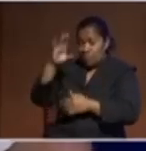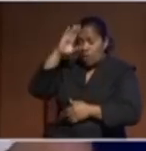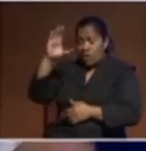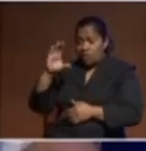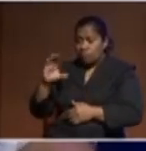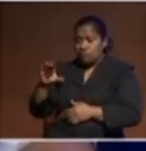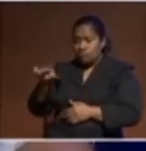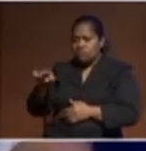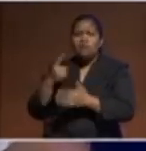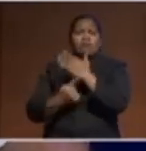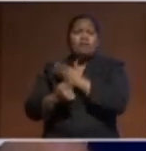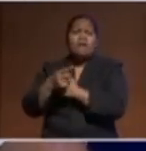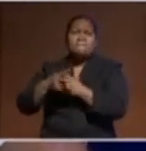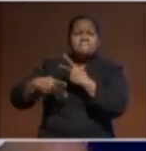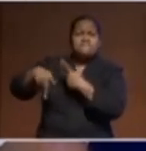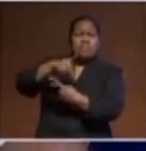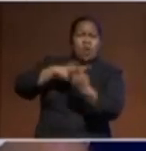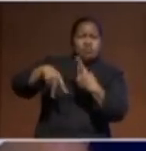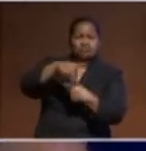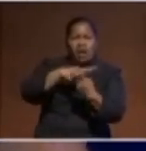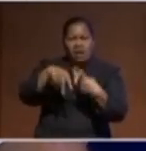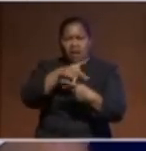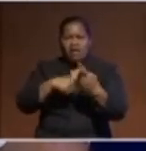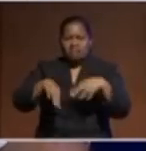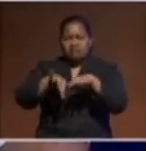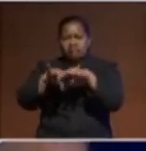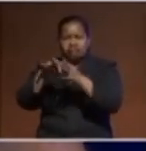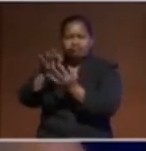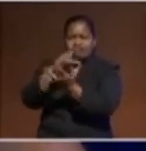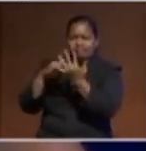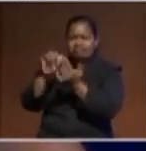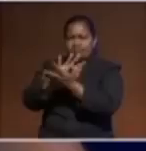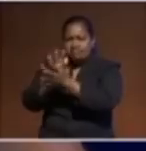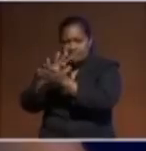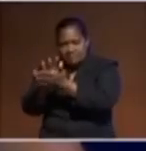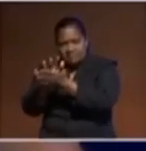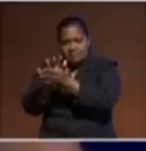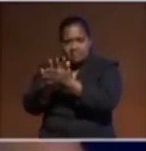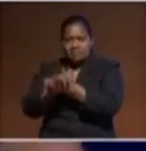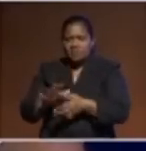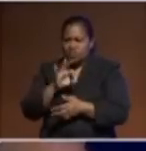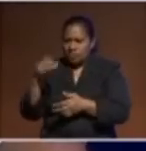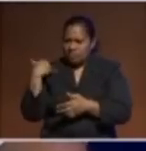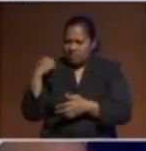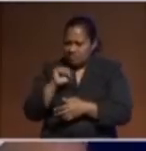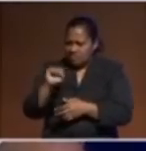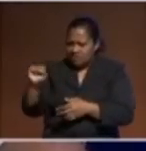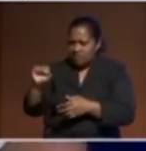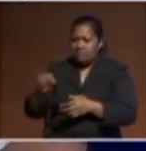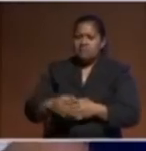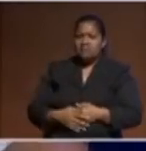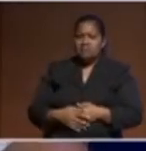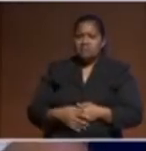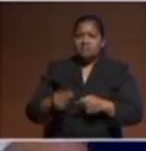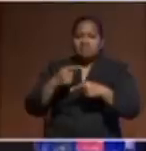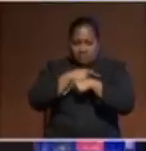pollution doesn't respect the borders. And so the basis of the Biodiversity Convention, we were successful in